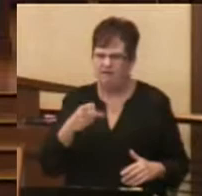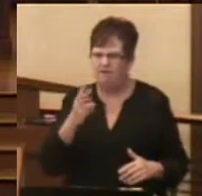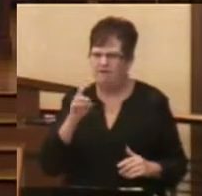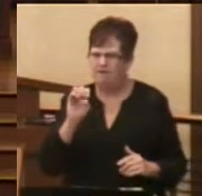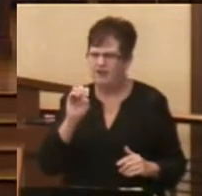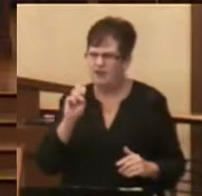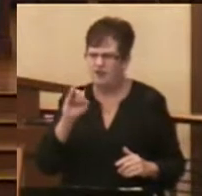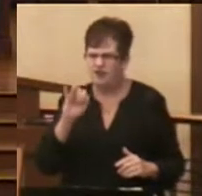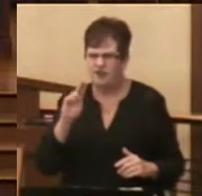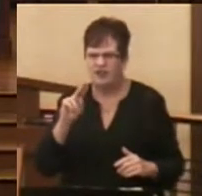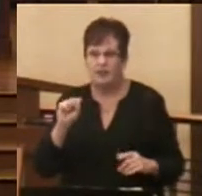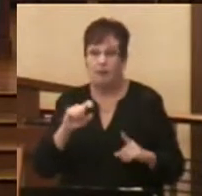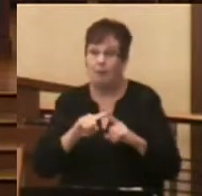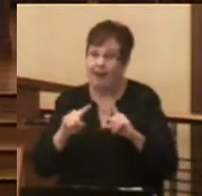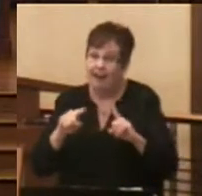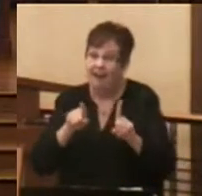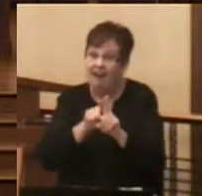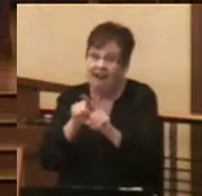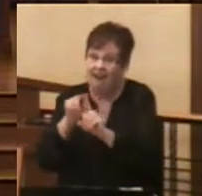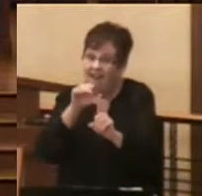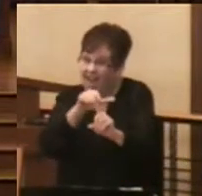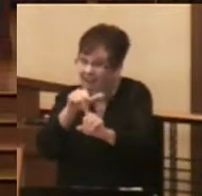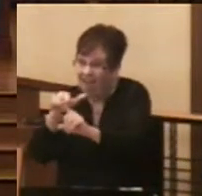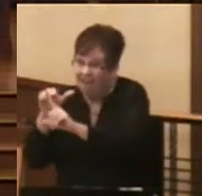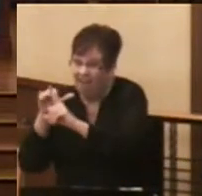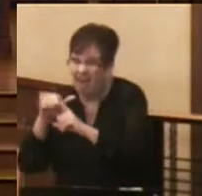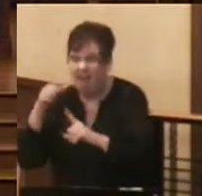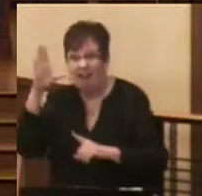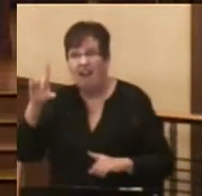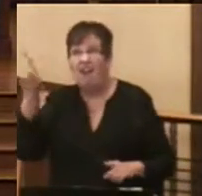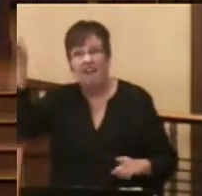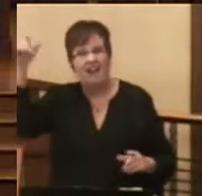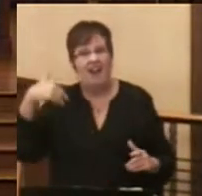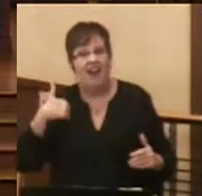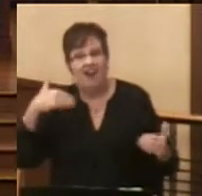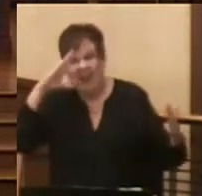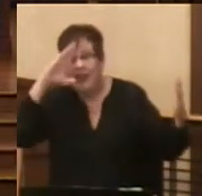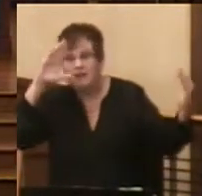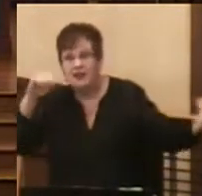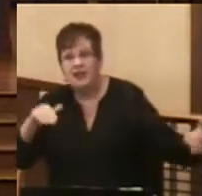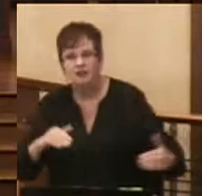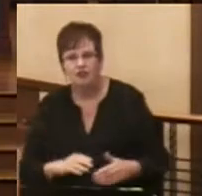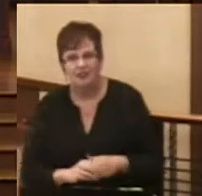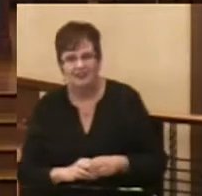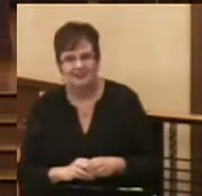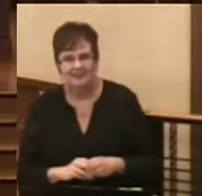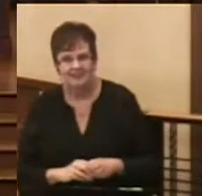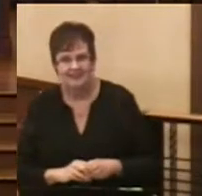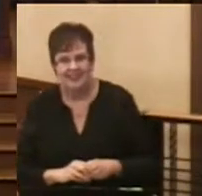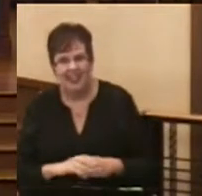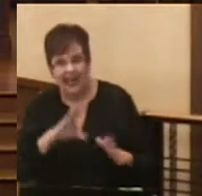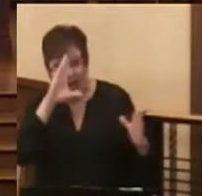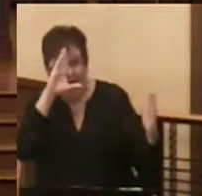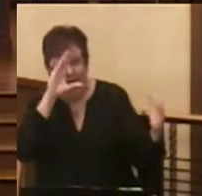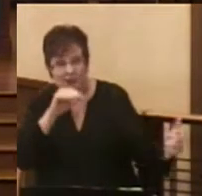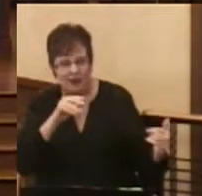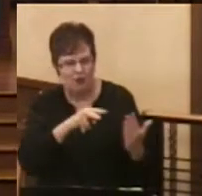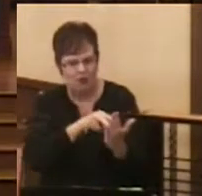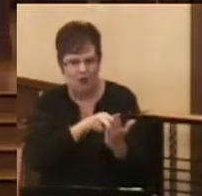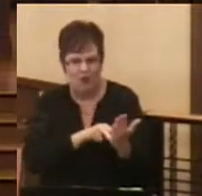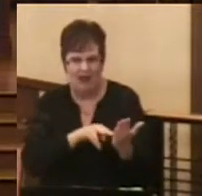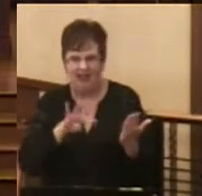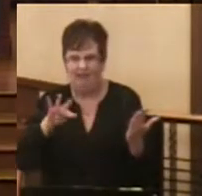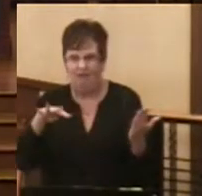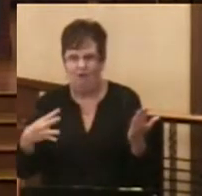expectations of us. We read of many of those expectations in the